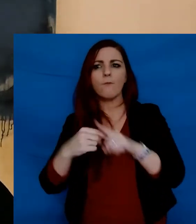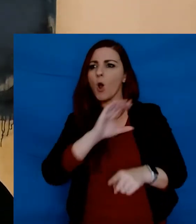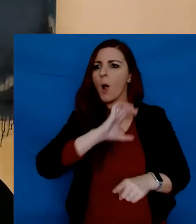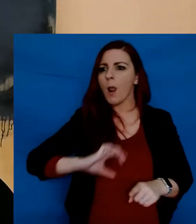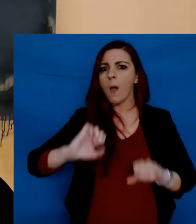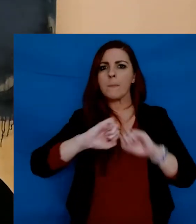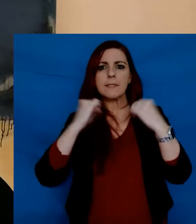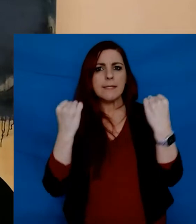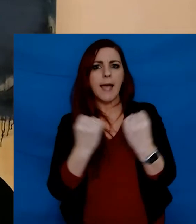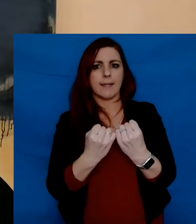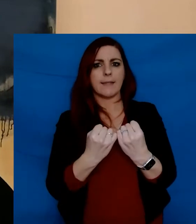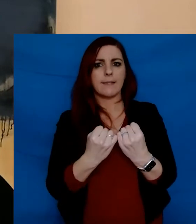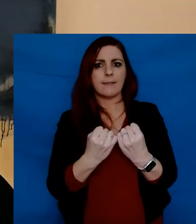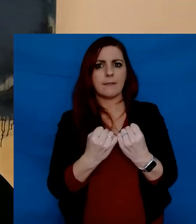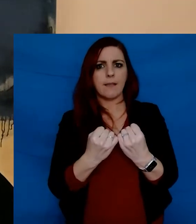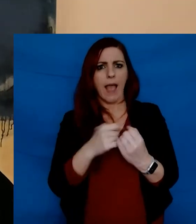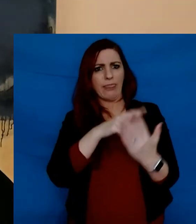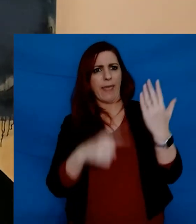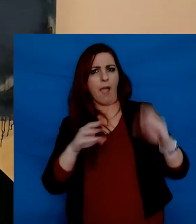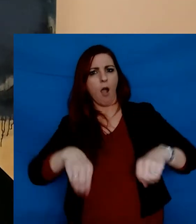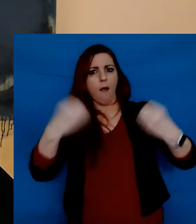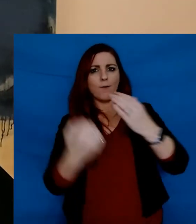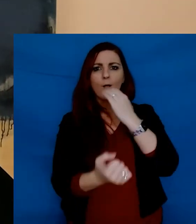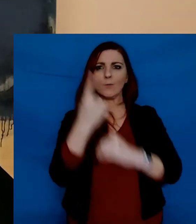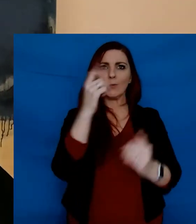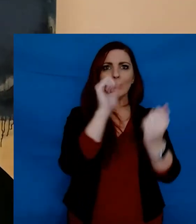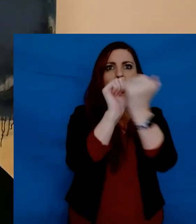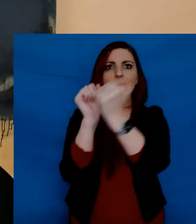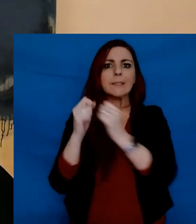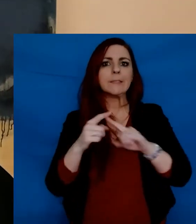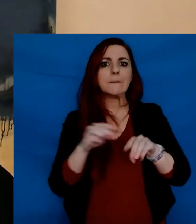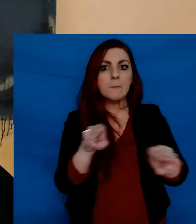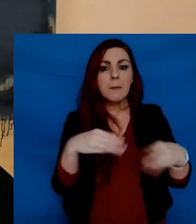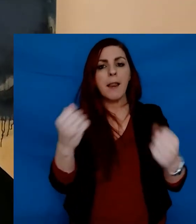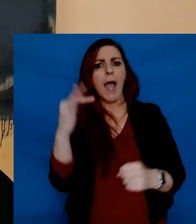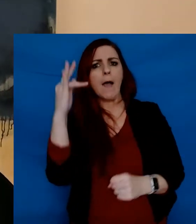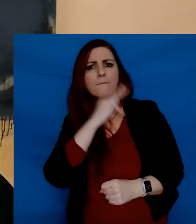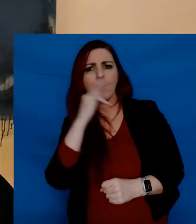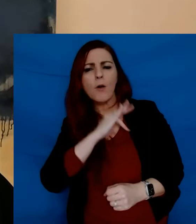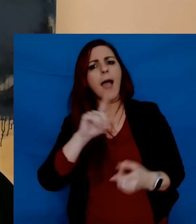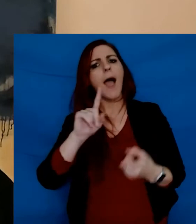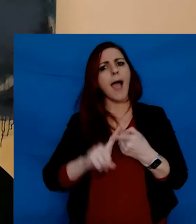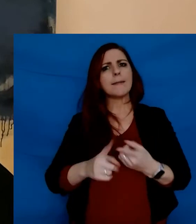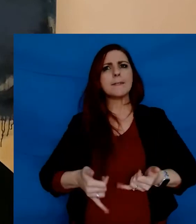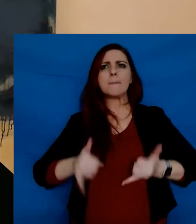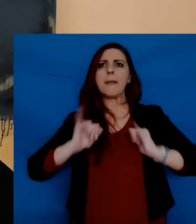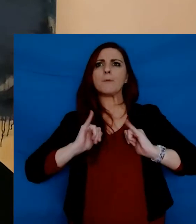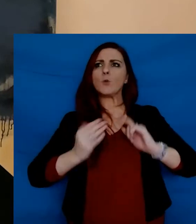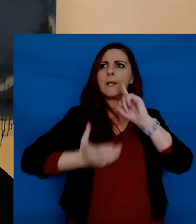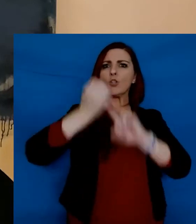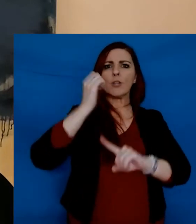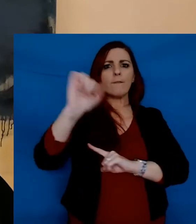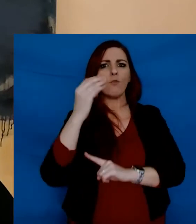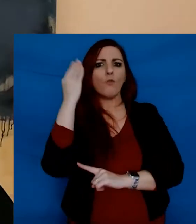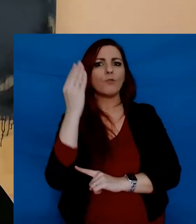range of clubs and societies. These offer you the opportunity to get to know people, have fun, but also